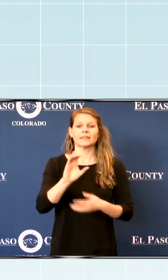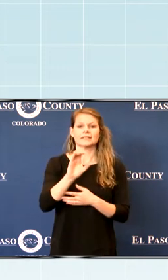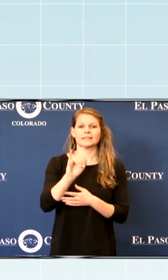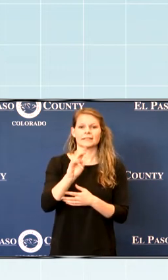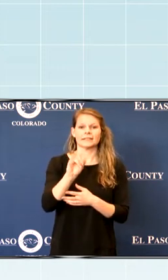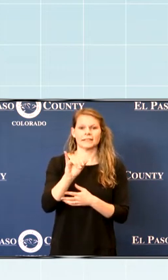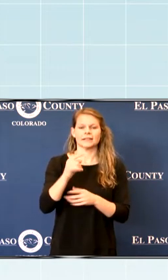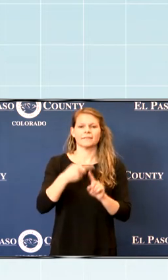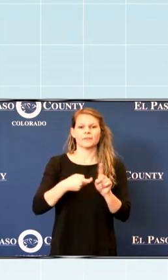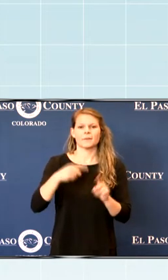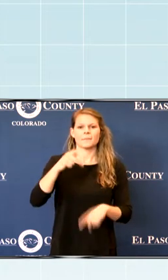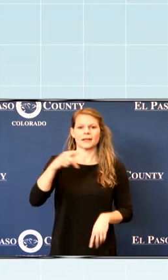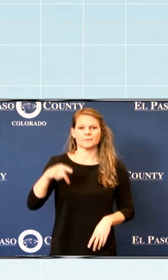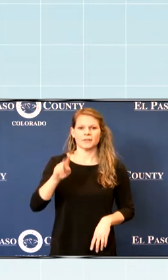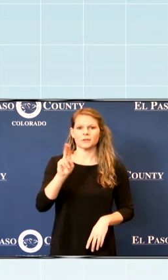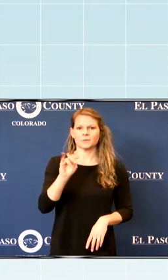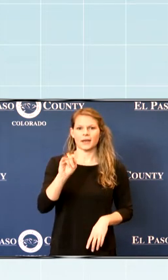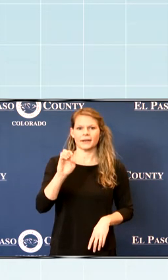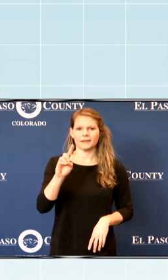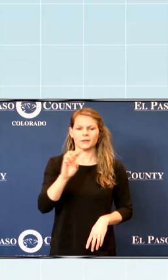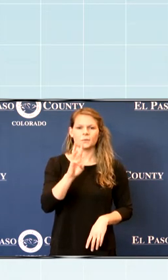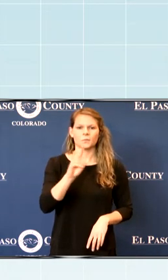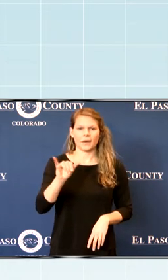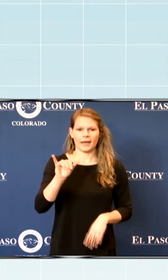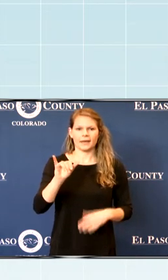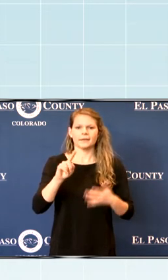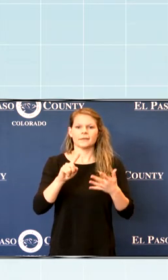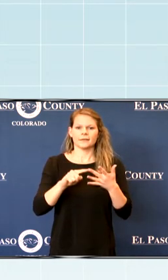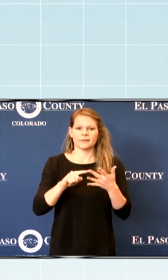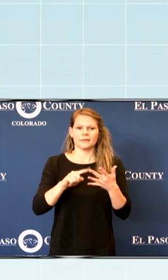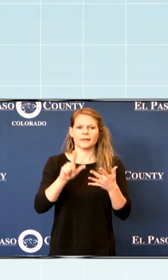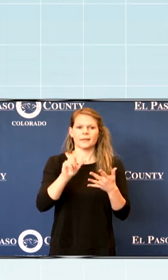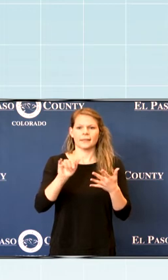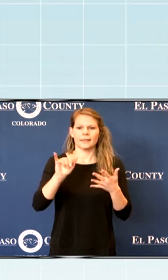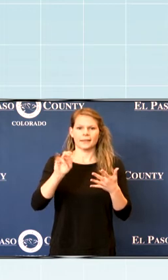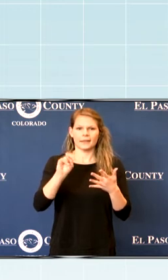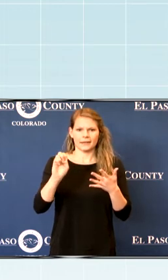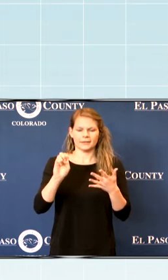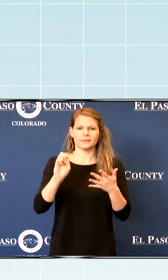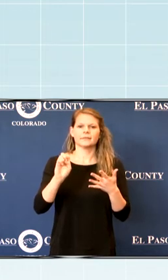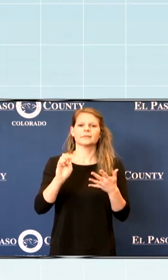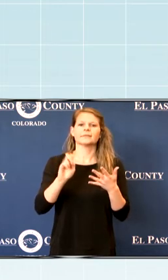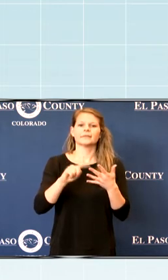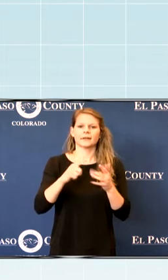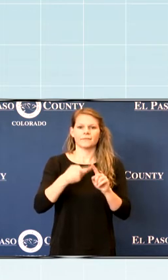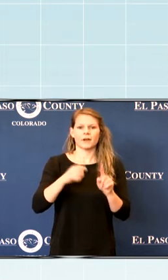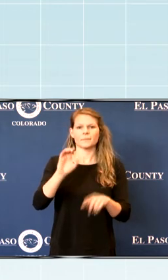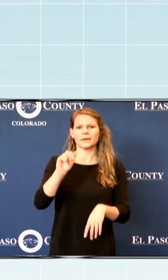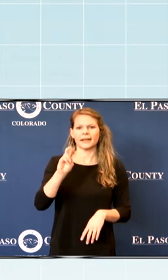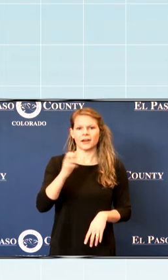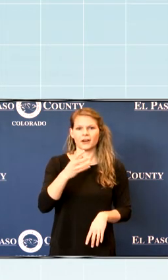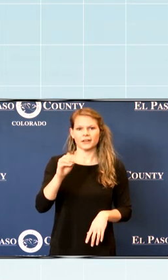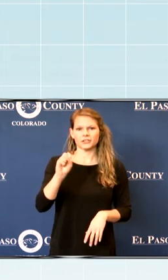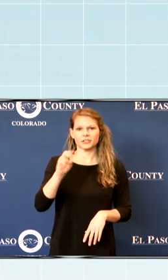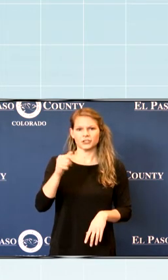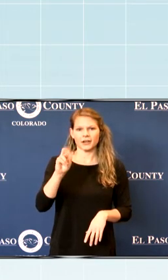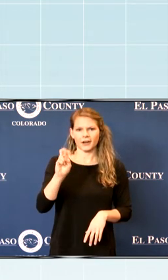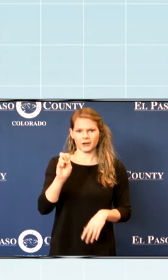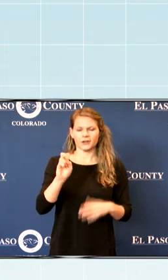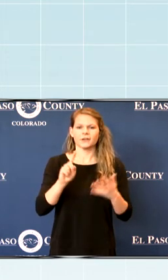Pikes Peak United Way. Lynn Telford, CEO of Cairn Share Food Bank for Southern Colorado.